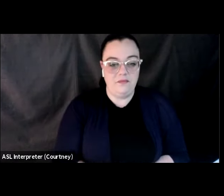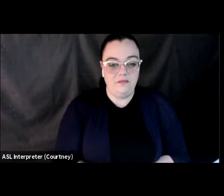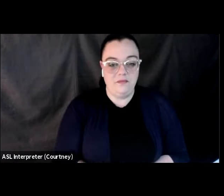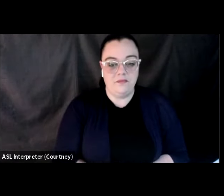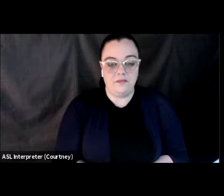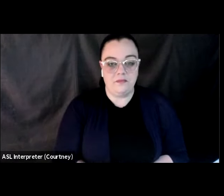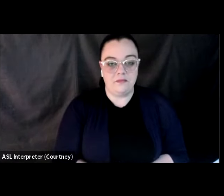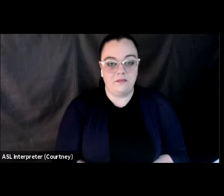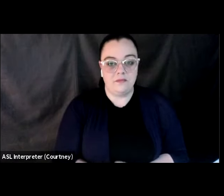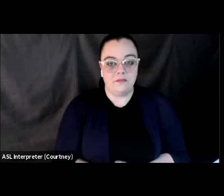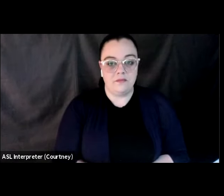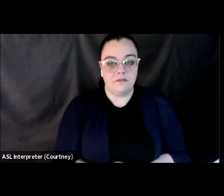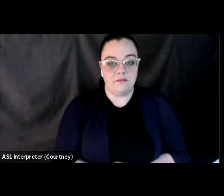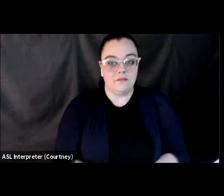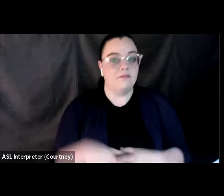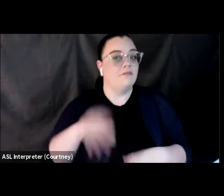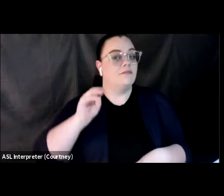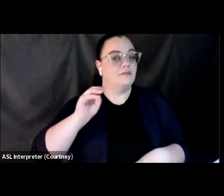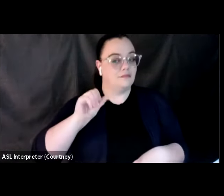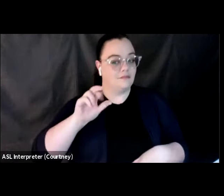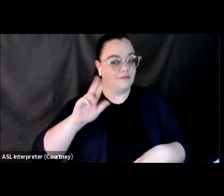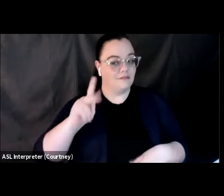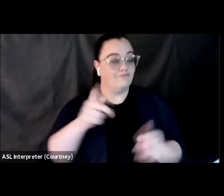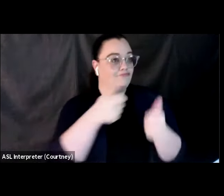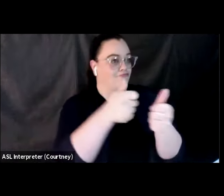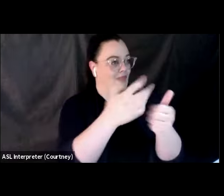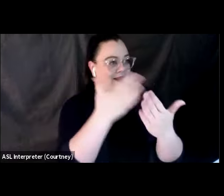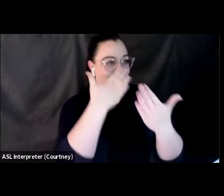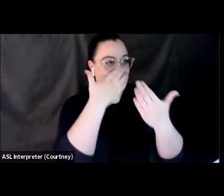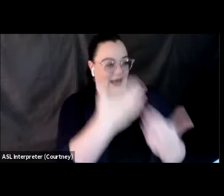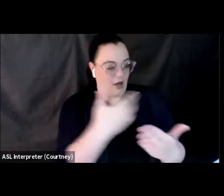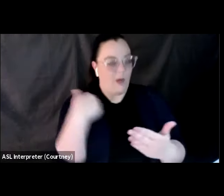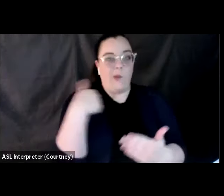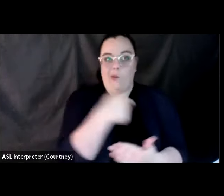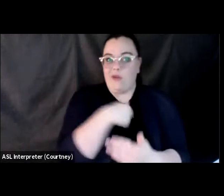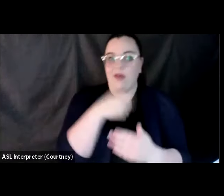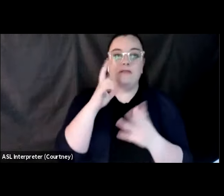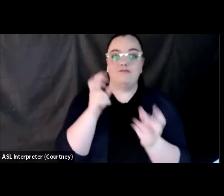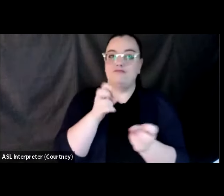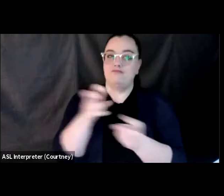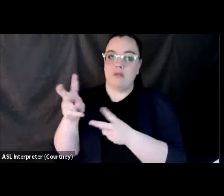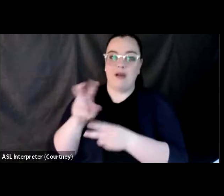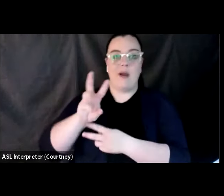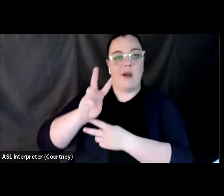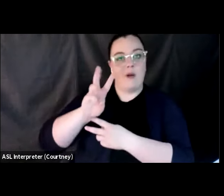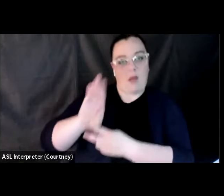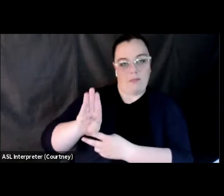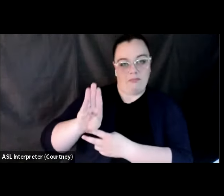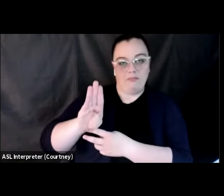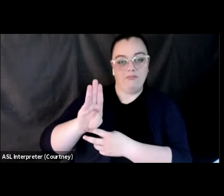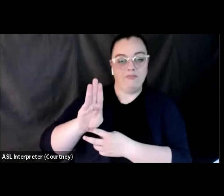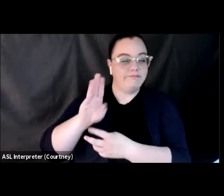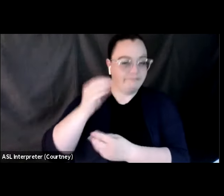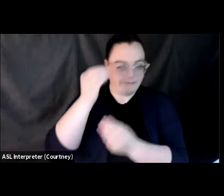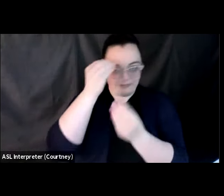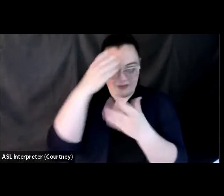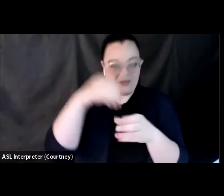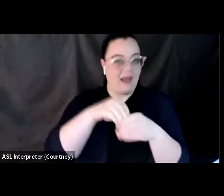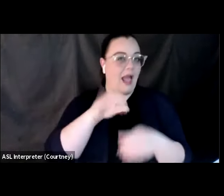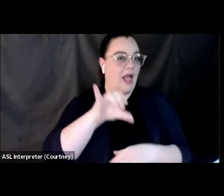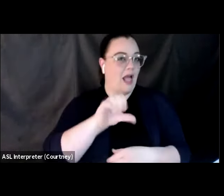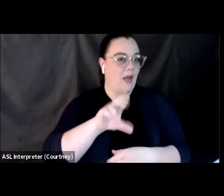Thank you very much, Lee. So we did put the chat, uh, the, the webpage for all that you were sharing into the YouTube chat.